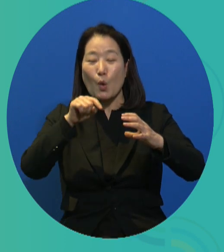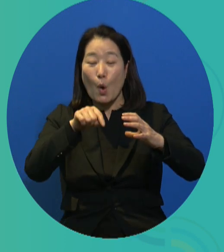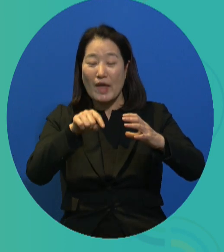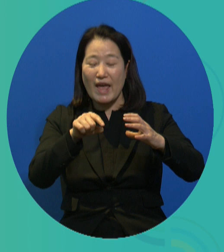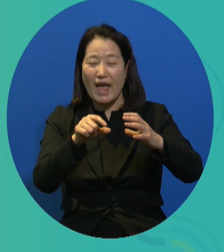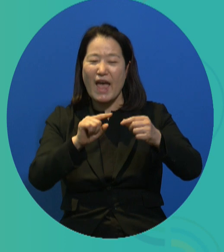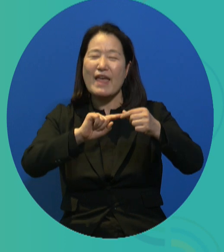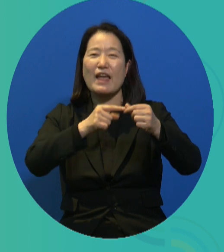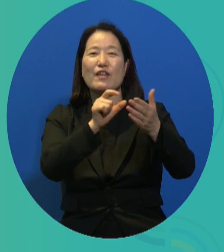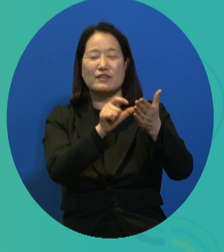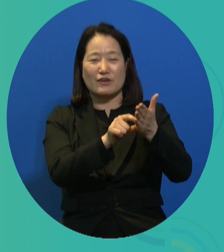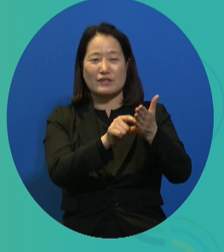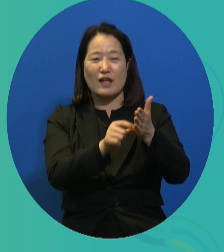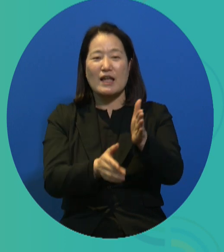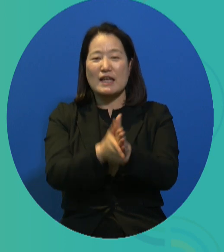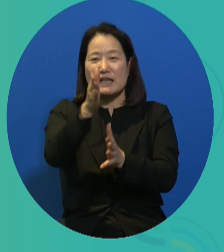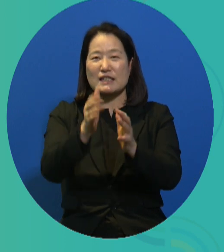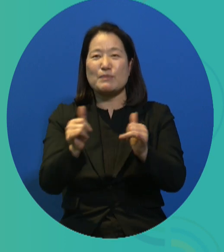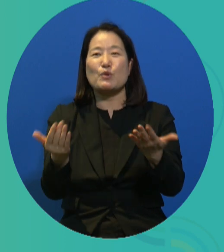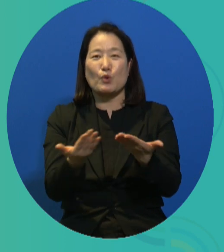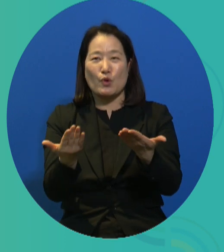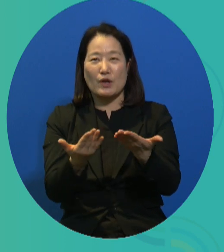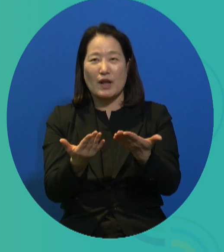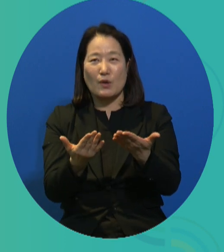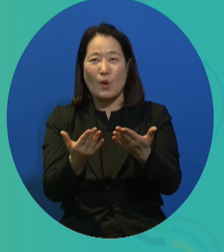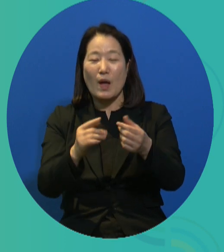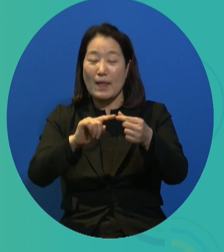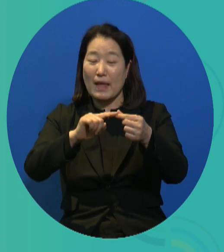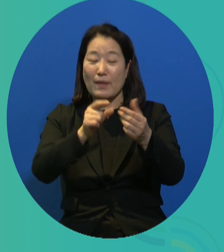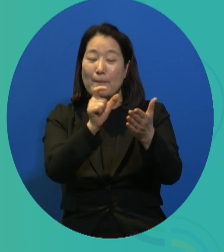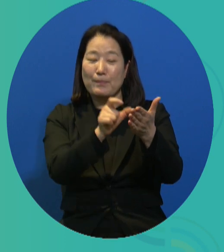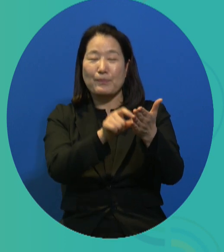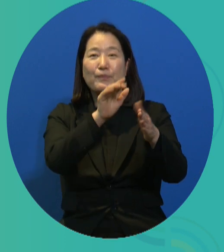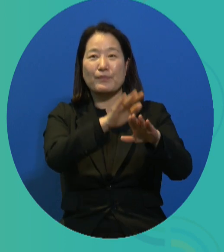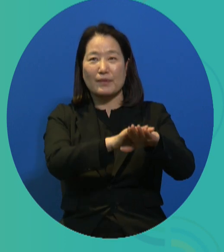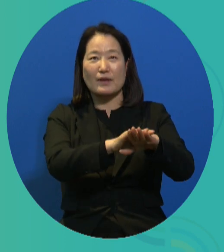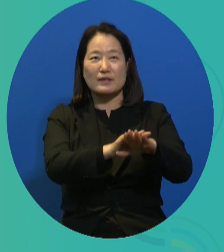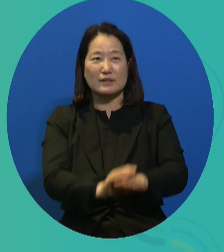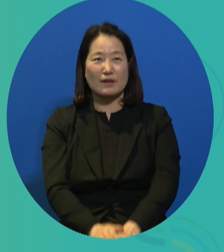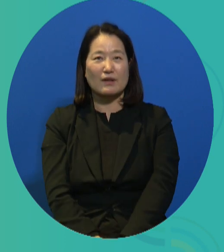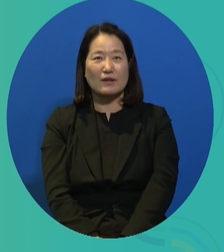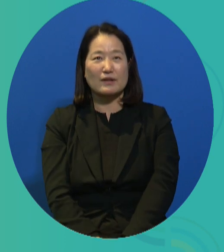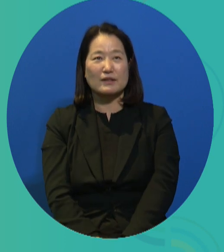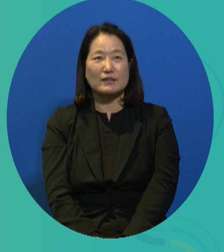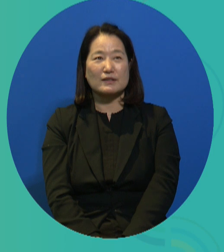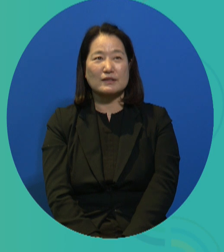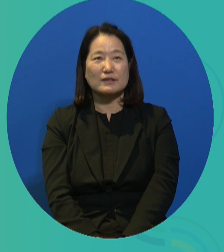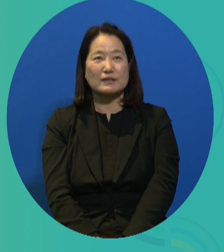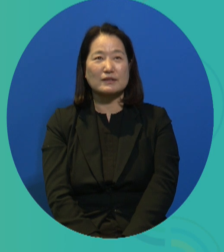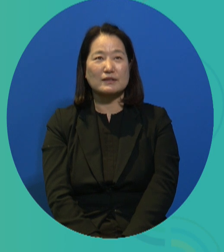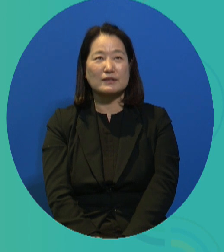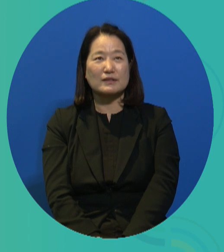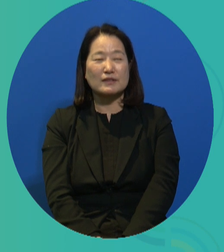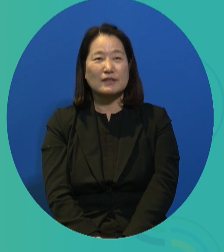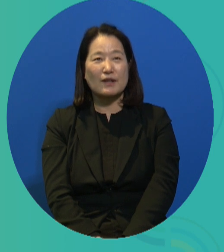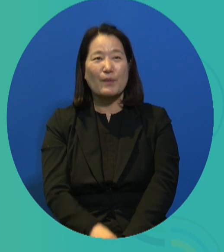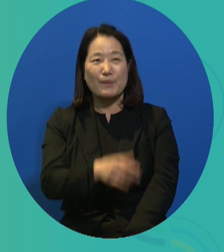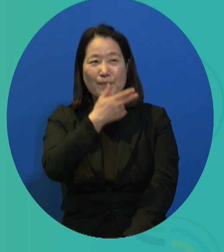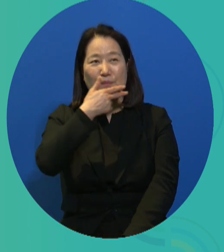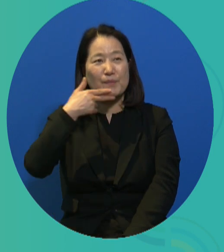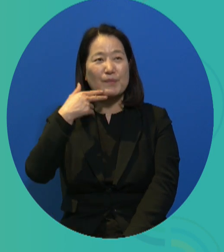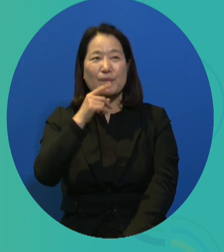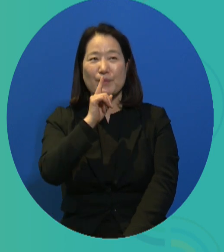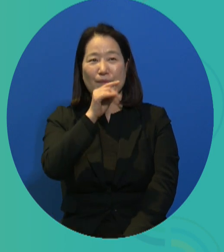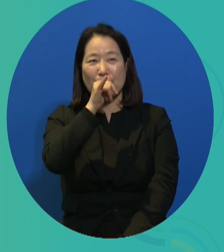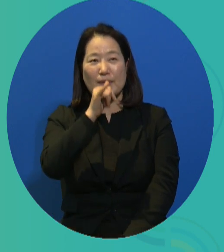Arbastweit. And here Beck first introduced the concept of citizen work. And it's in German,